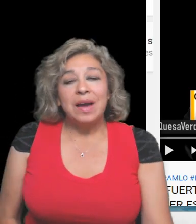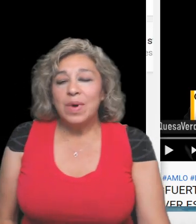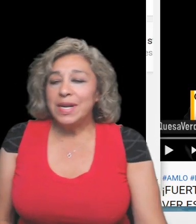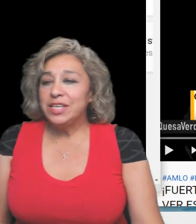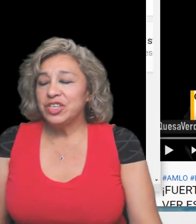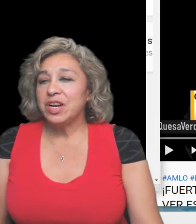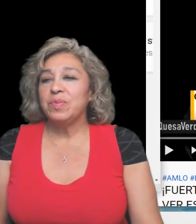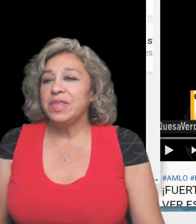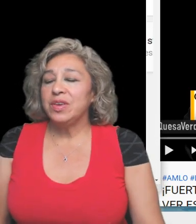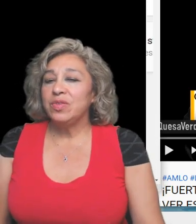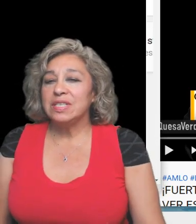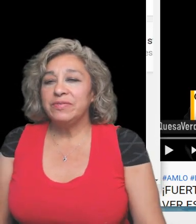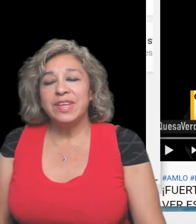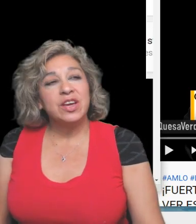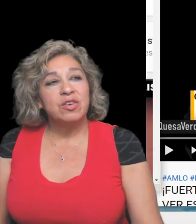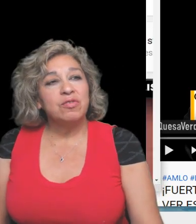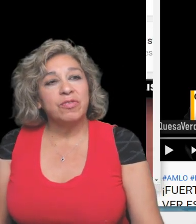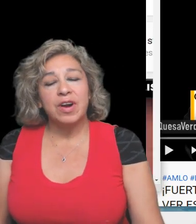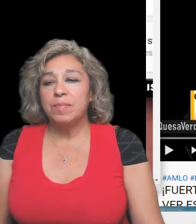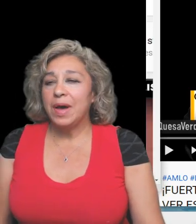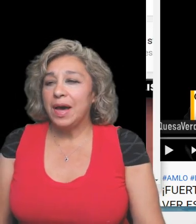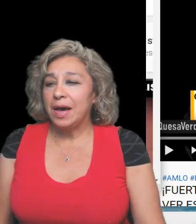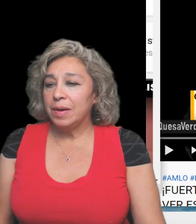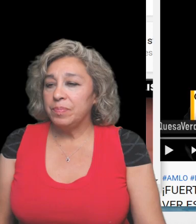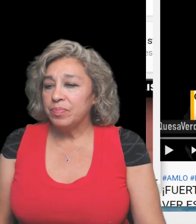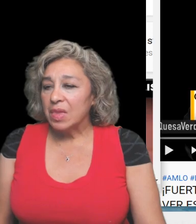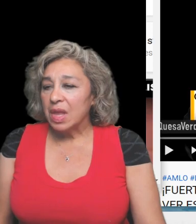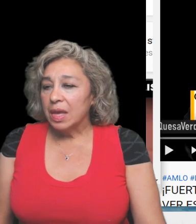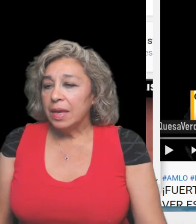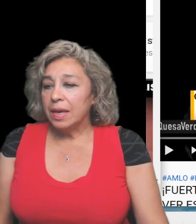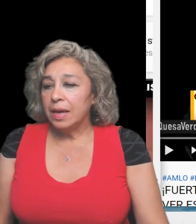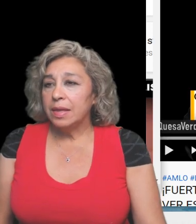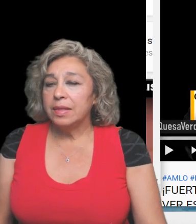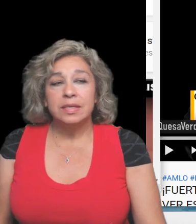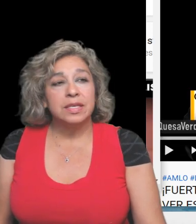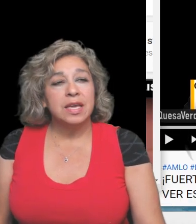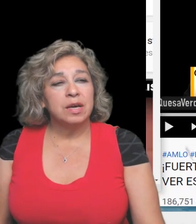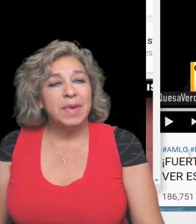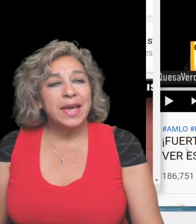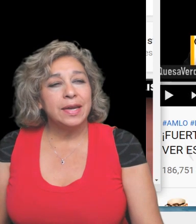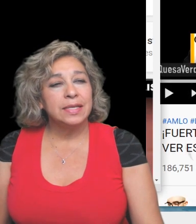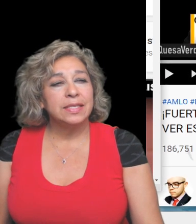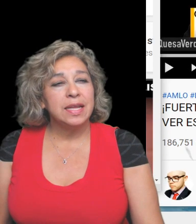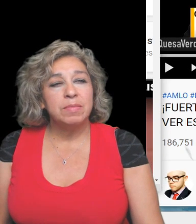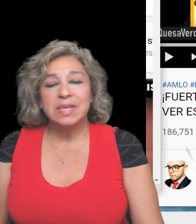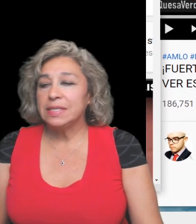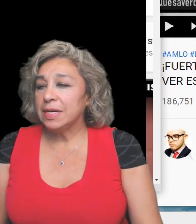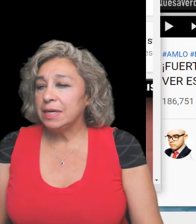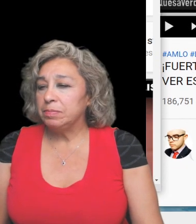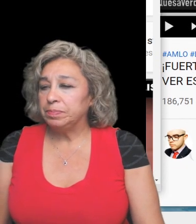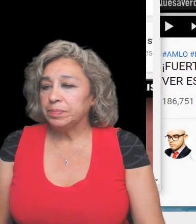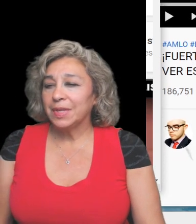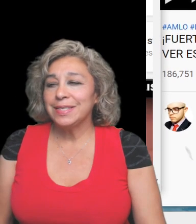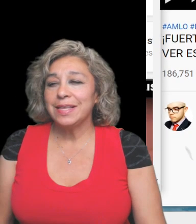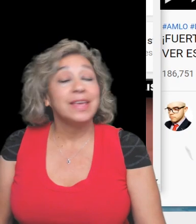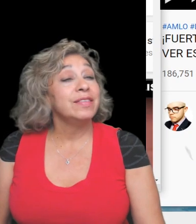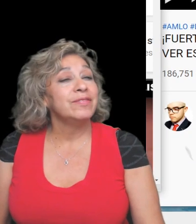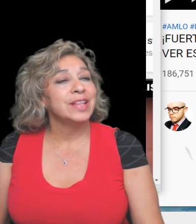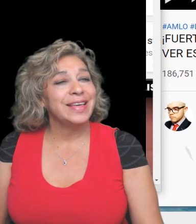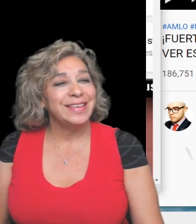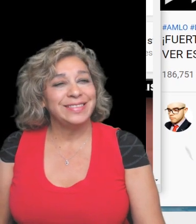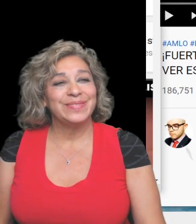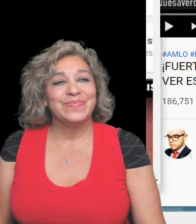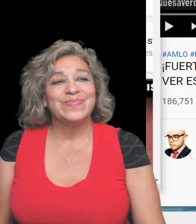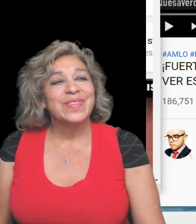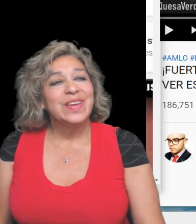I wanted to share with you this video from this young man his name is um quesadilla